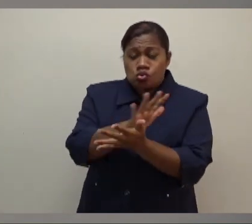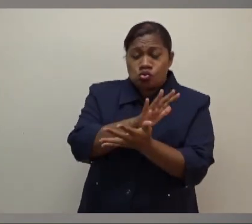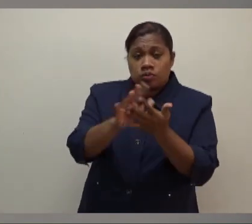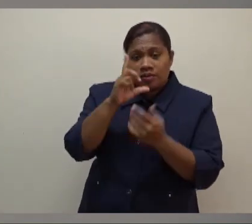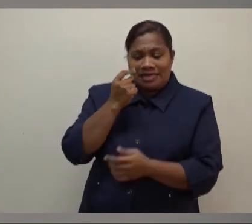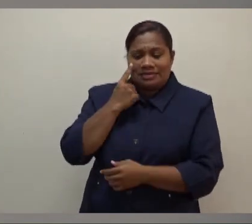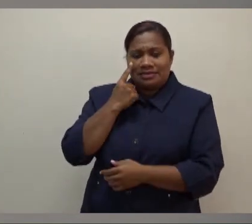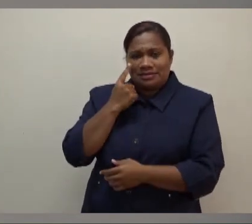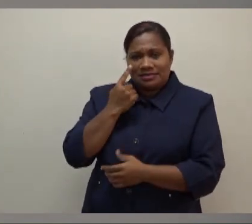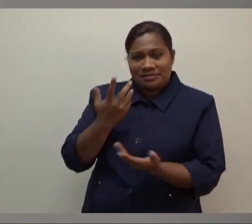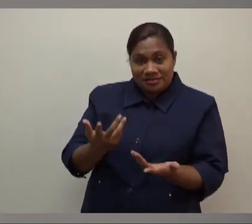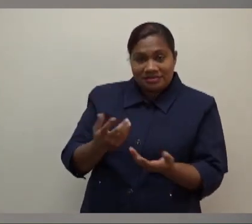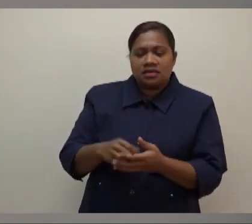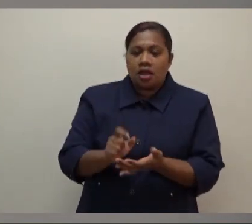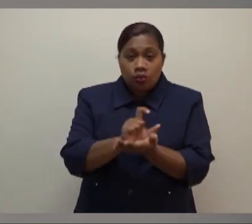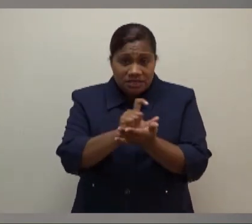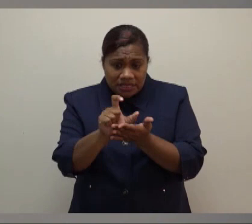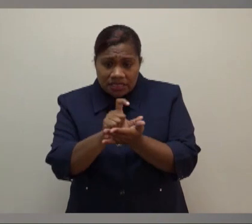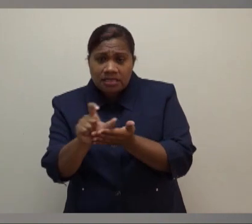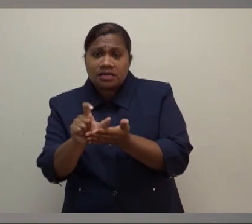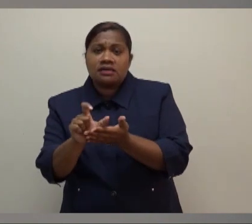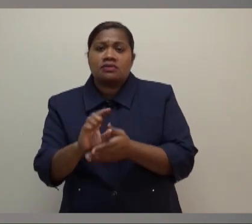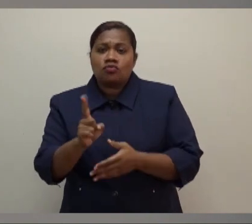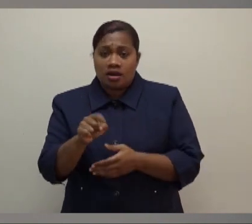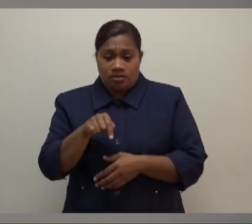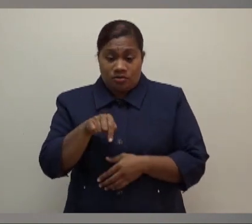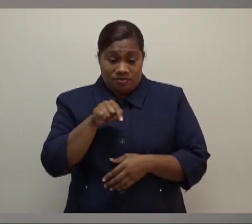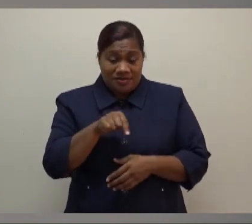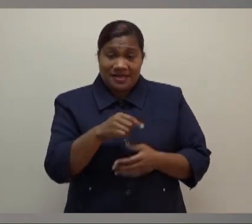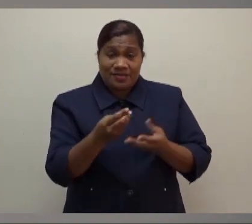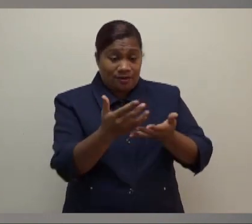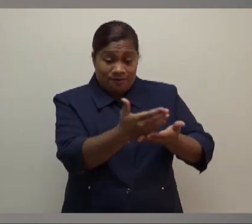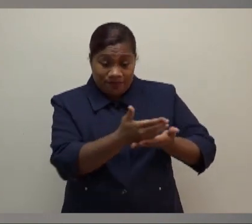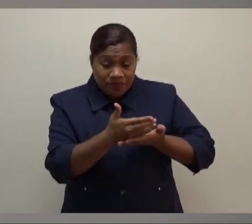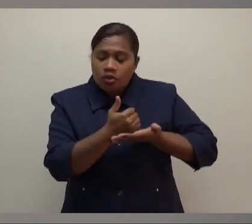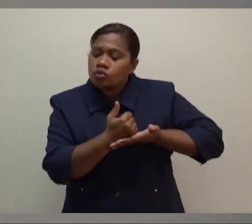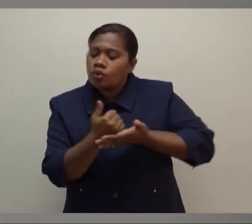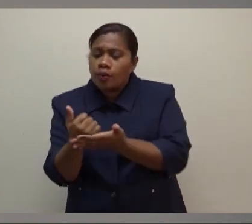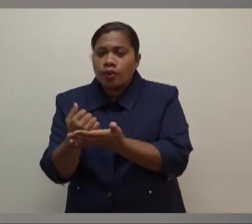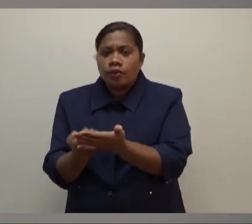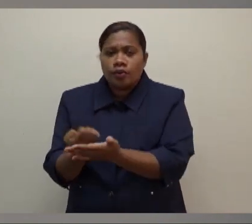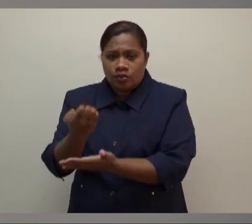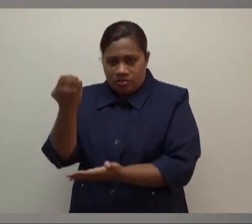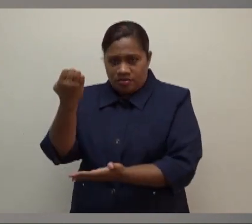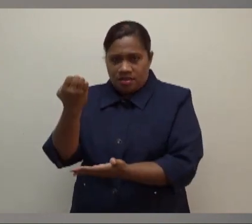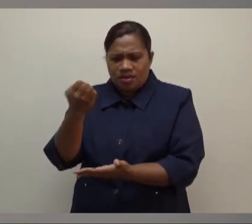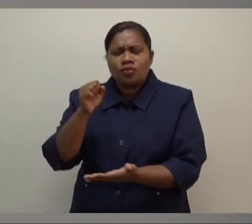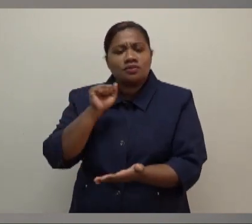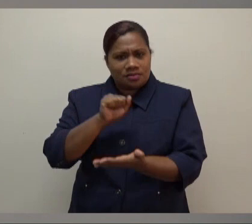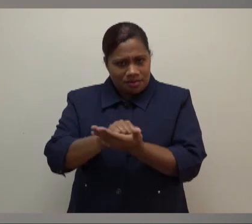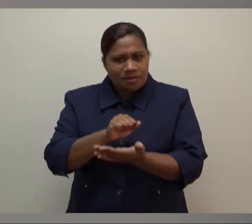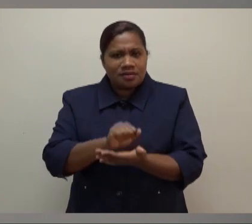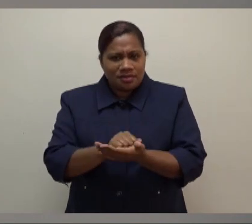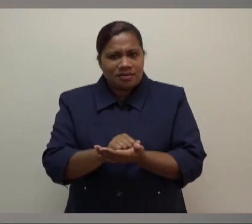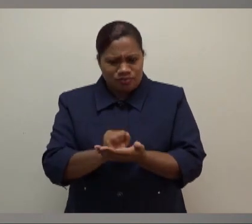is clear that the counter-cyclical stance to support the economy with additional debt was appropriate, and this is